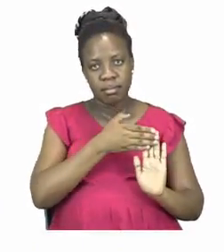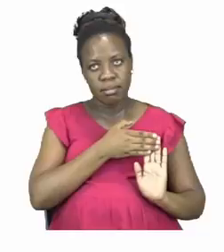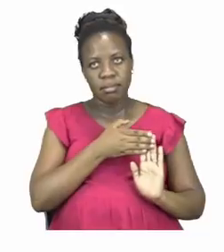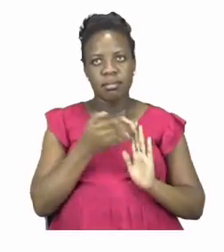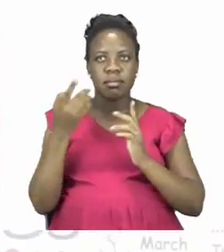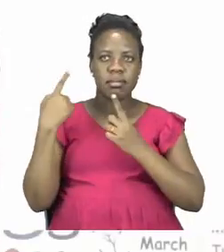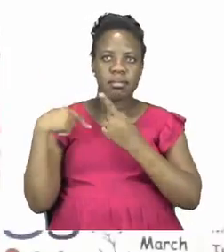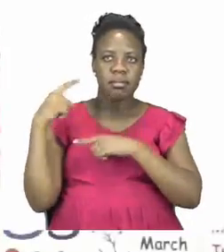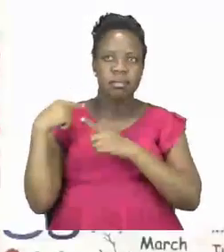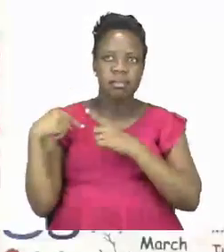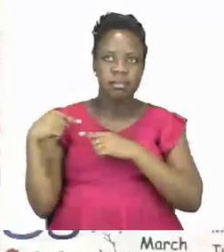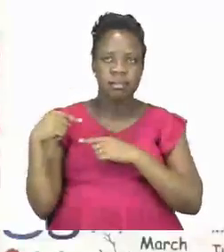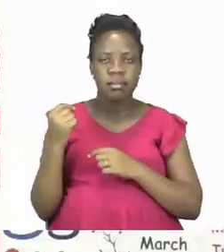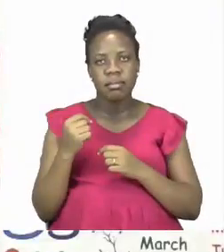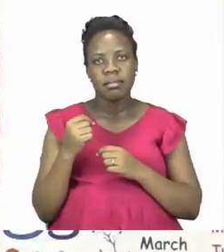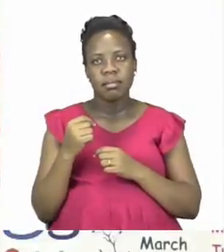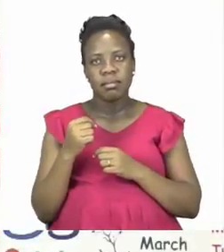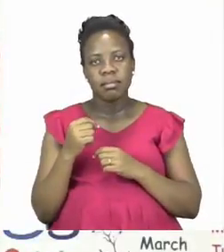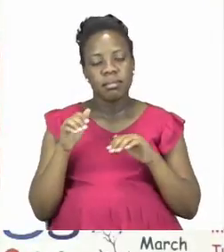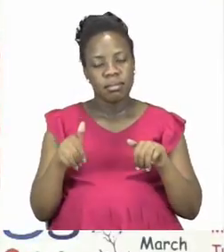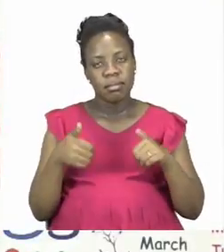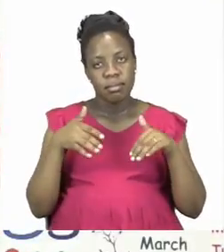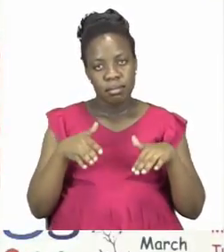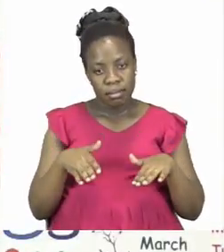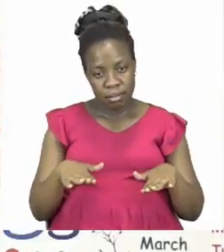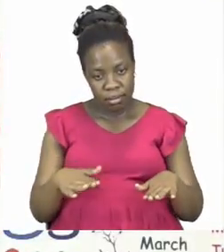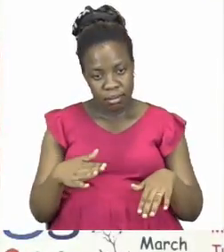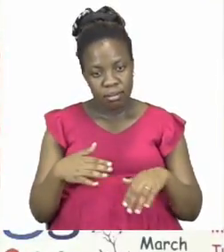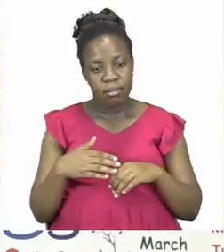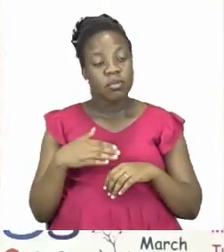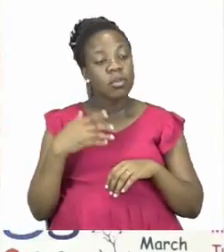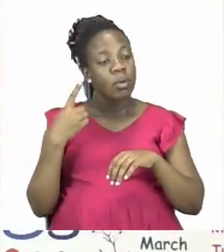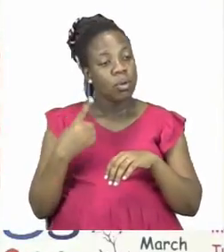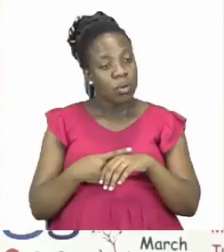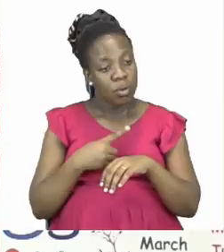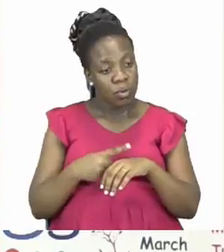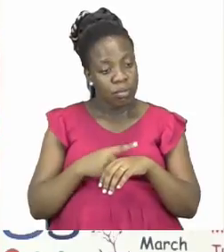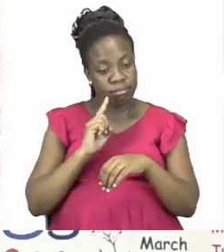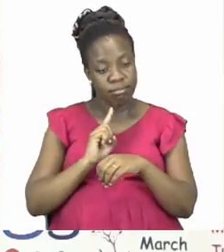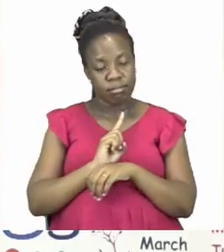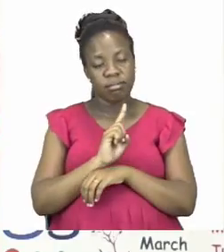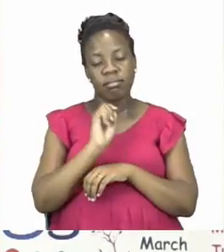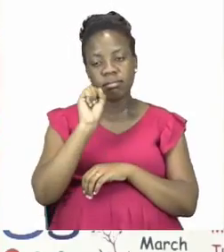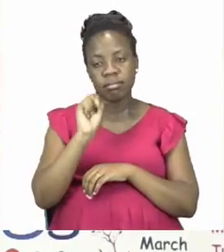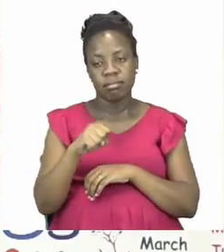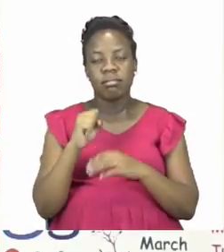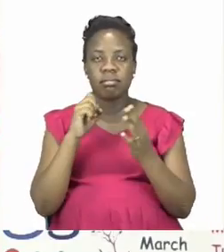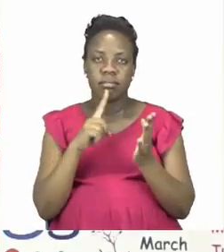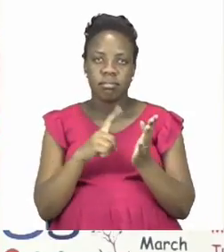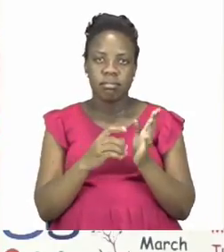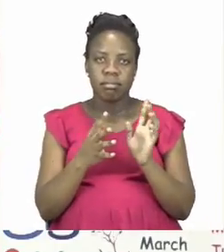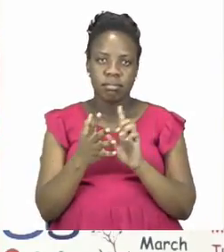Revision. Now boys and girls before we start with our lesson let's sanitize. Now boys and